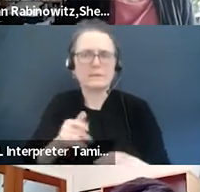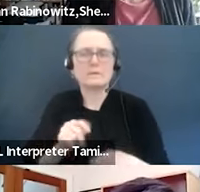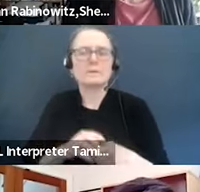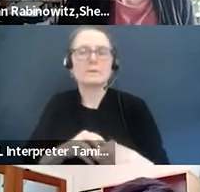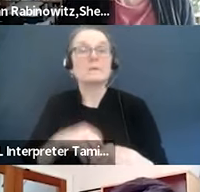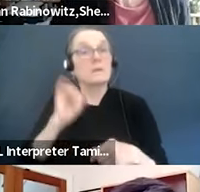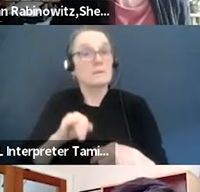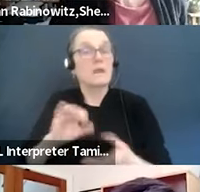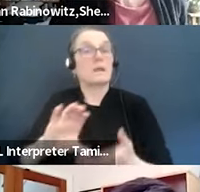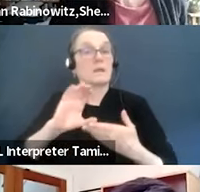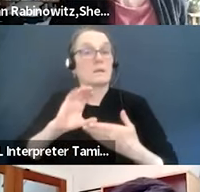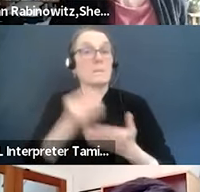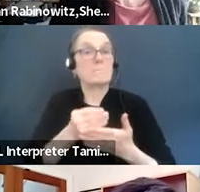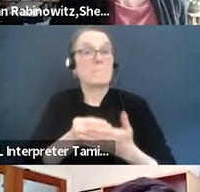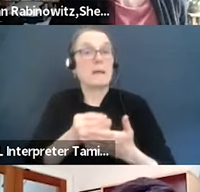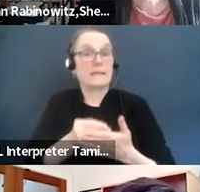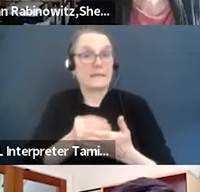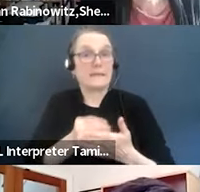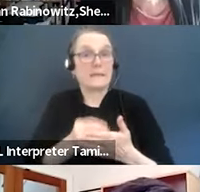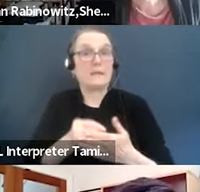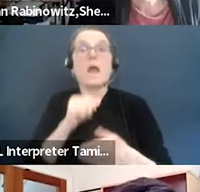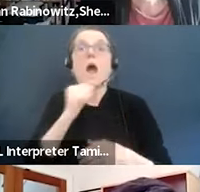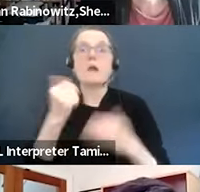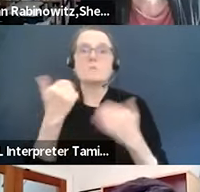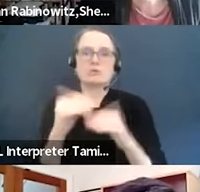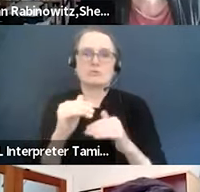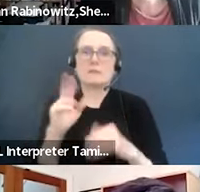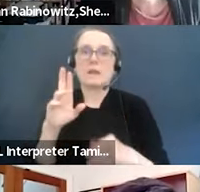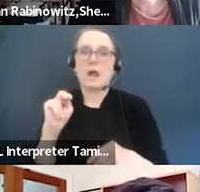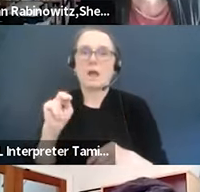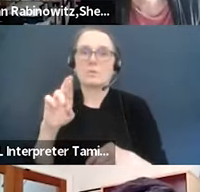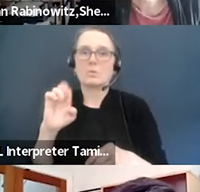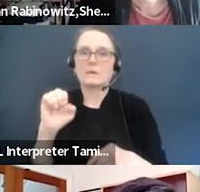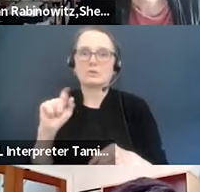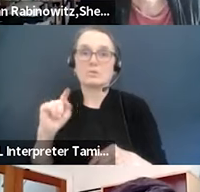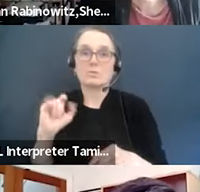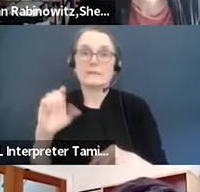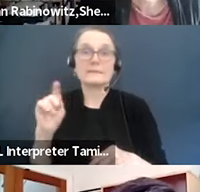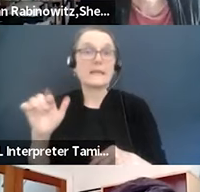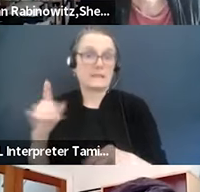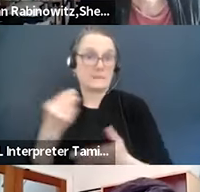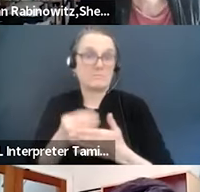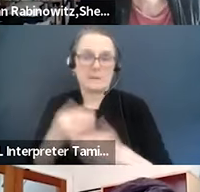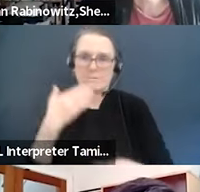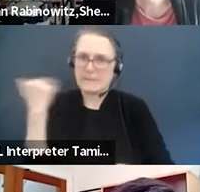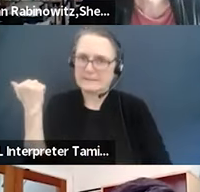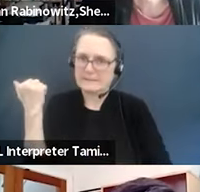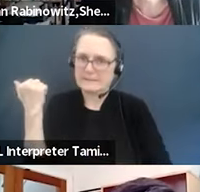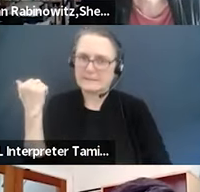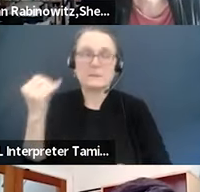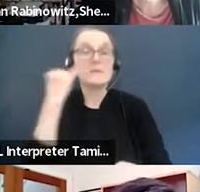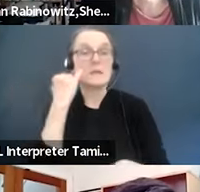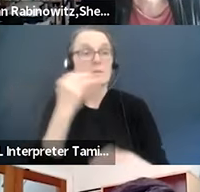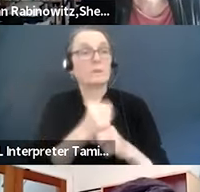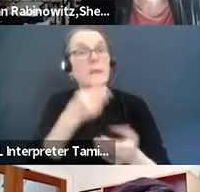receive because anything that comes with the restriction ultimately creates a set of barriers for the institution to do the work that they need.